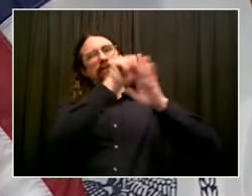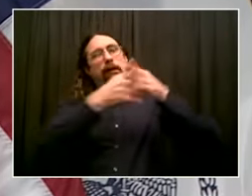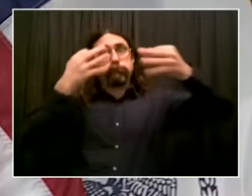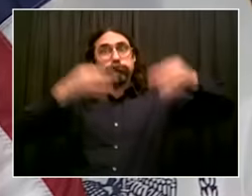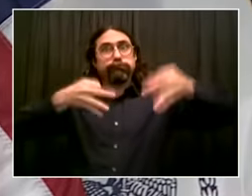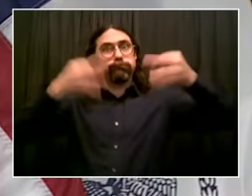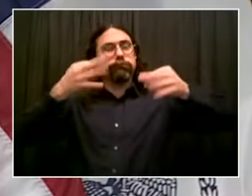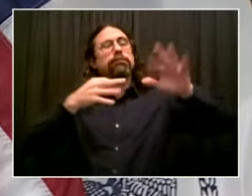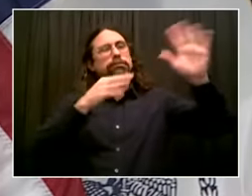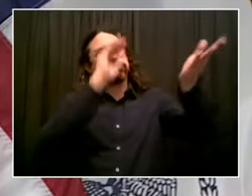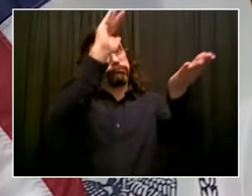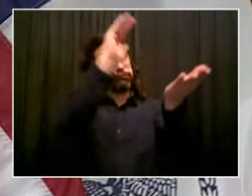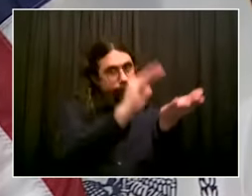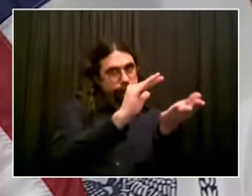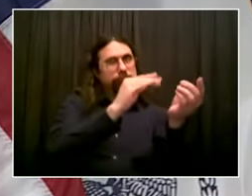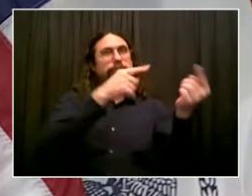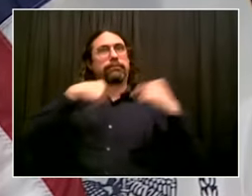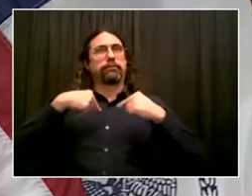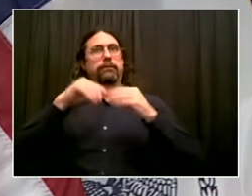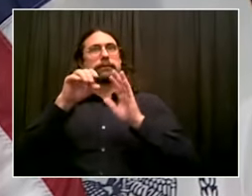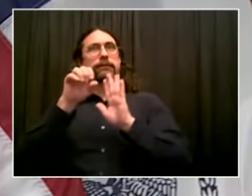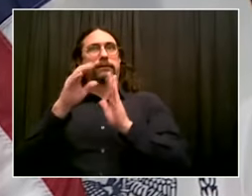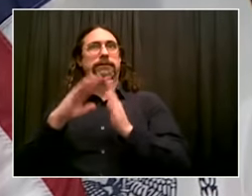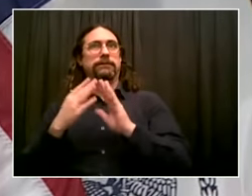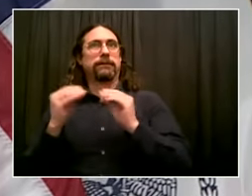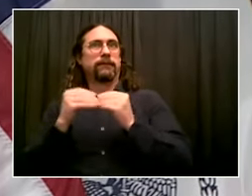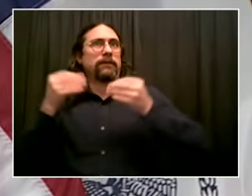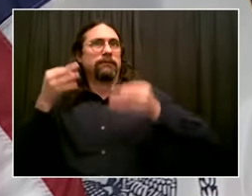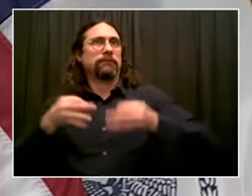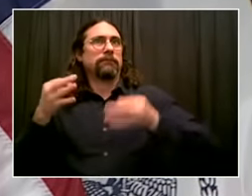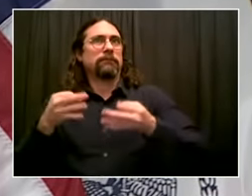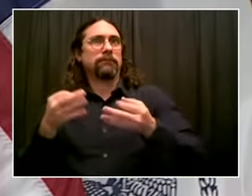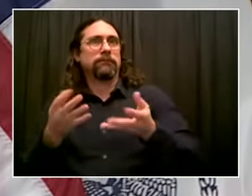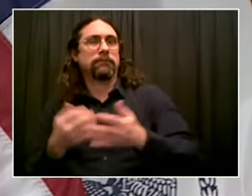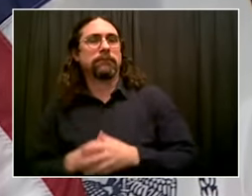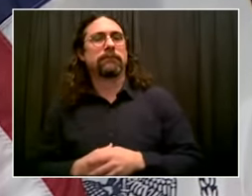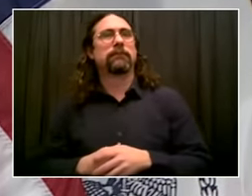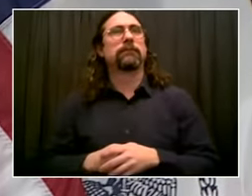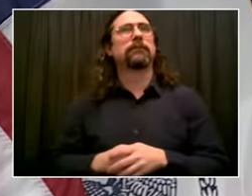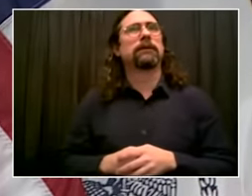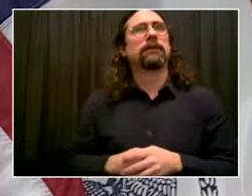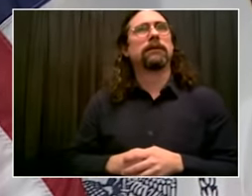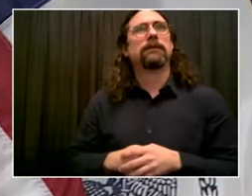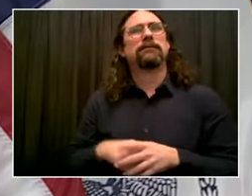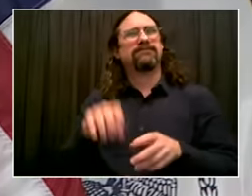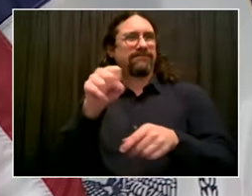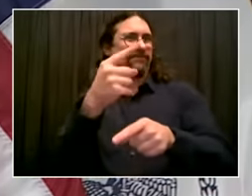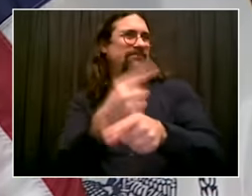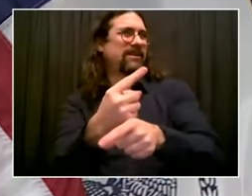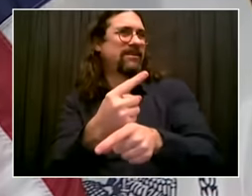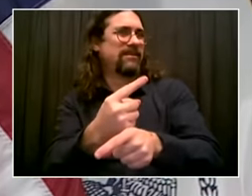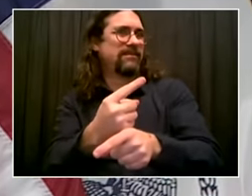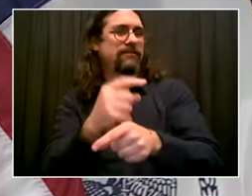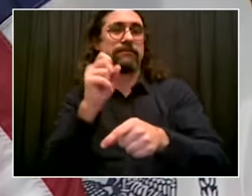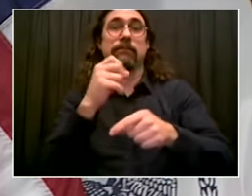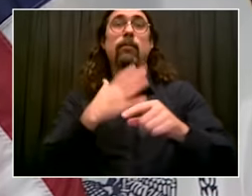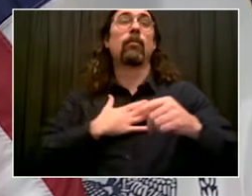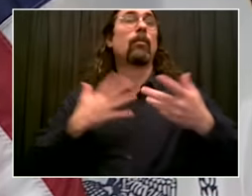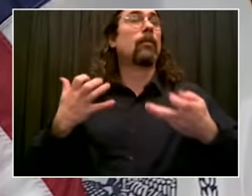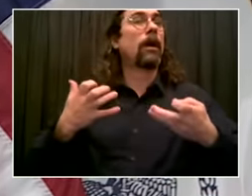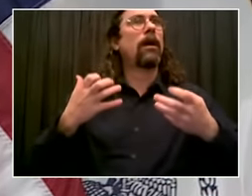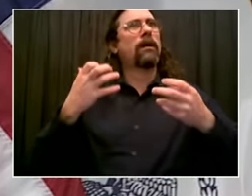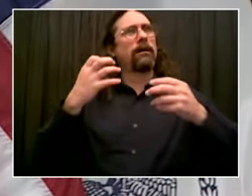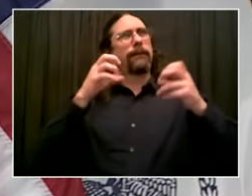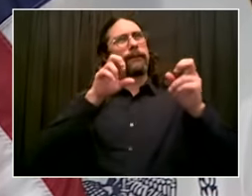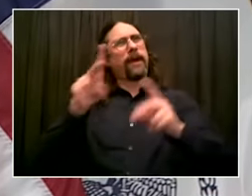normal governance. We've got to start recovering. We've got to start moving forward. And localities have to regain our power